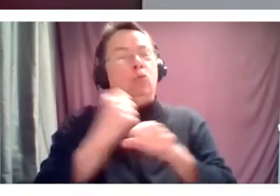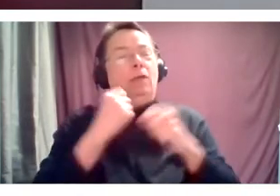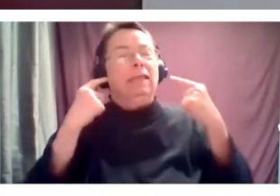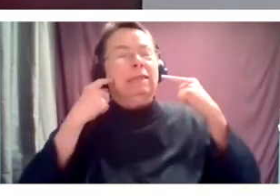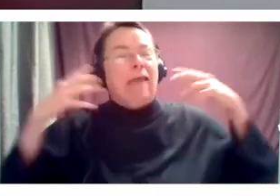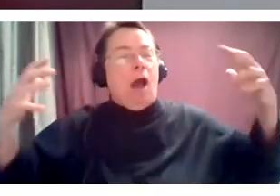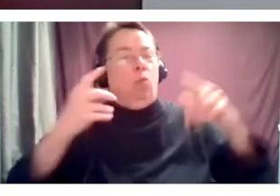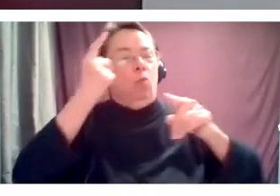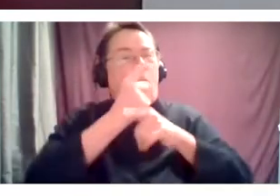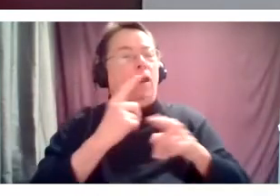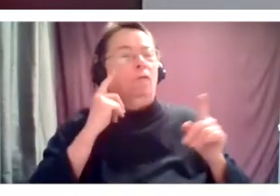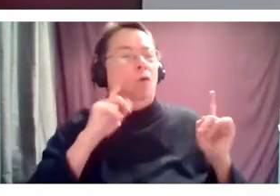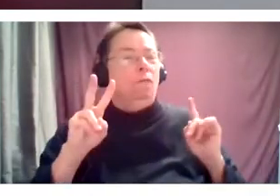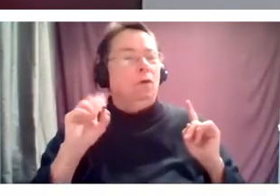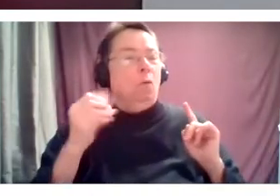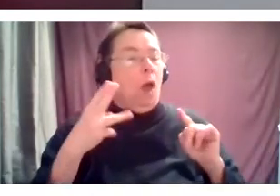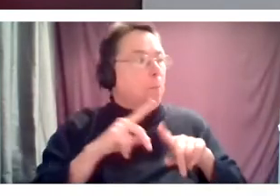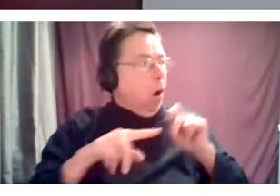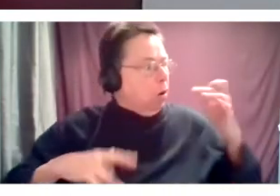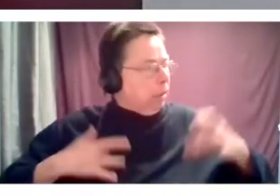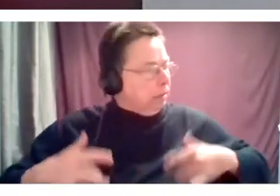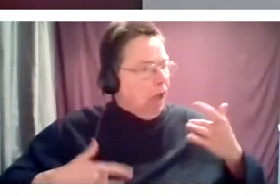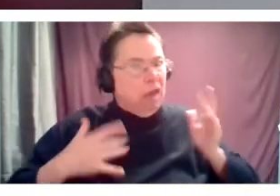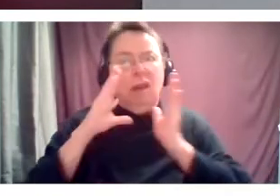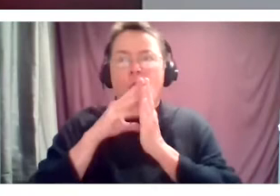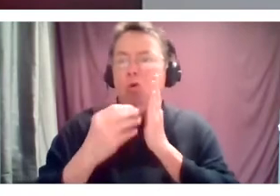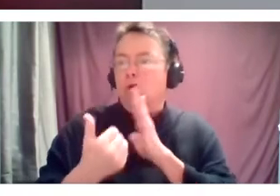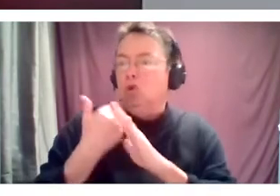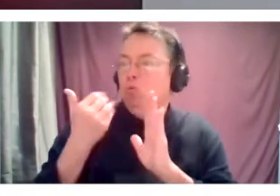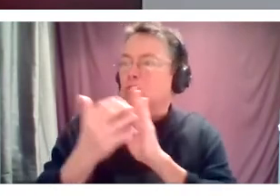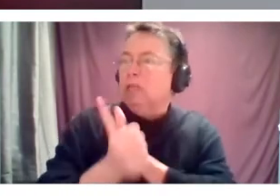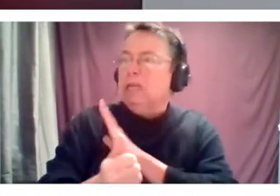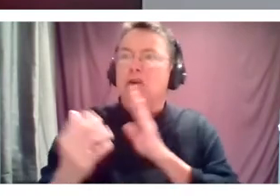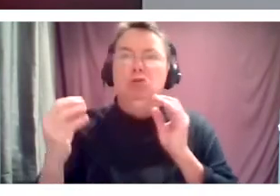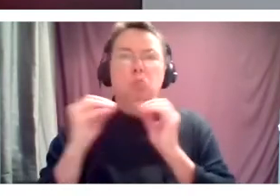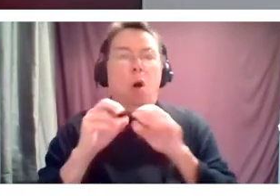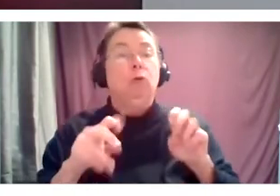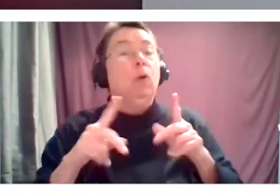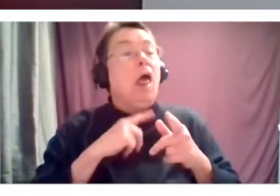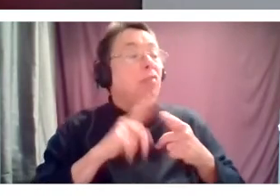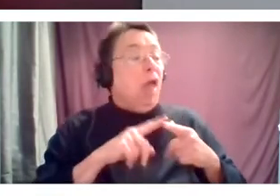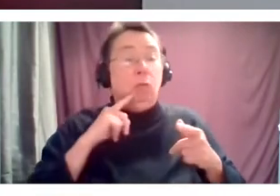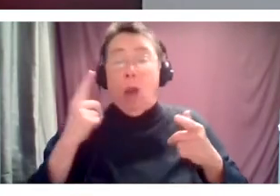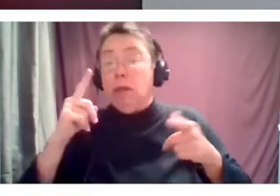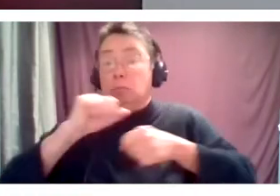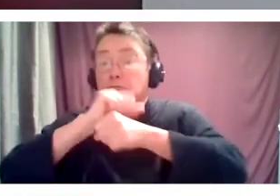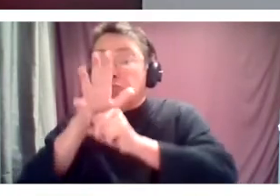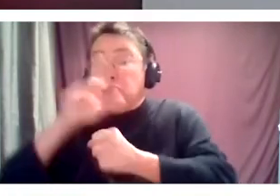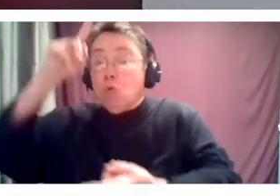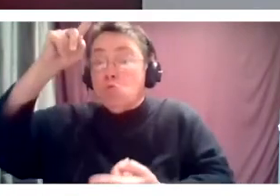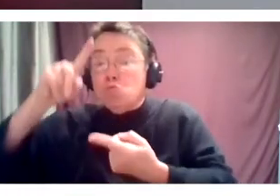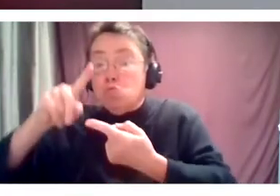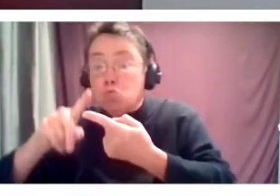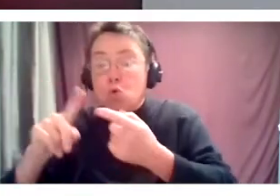opportunities and learning new skills. And perhaps when we return to the stage, as we hope to, our home is,